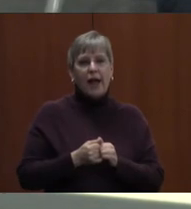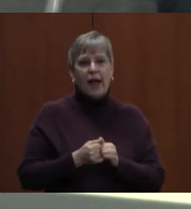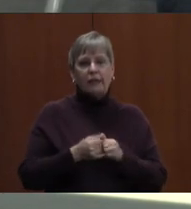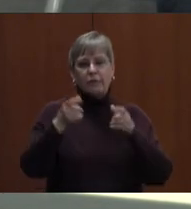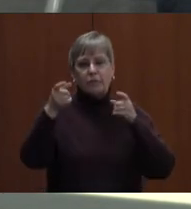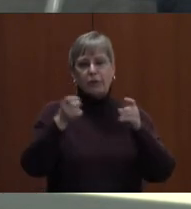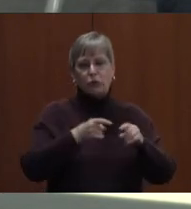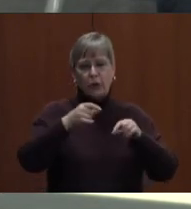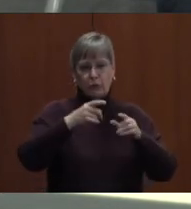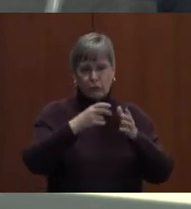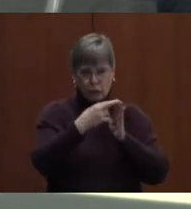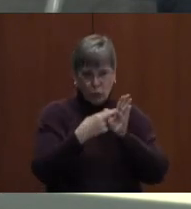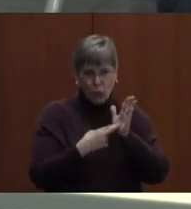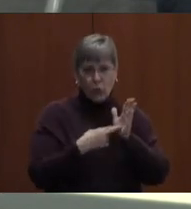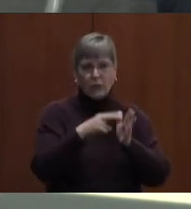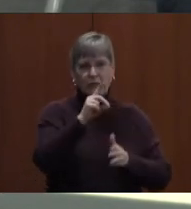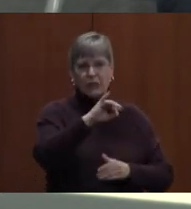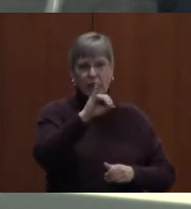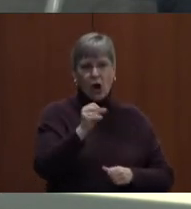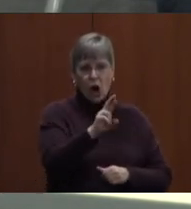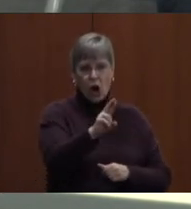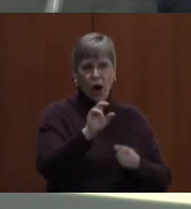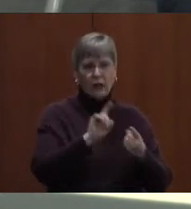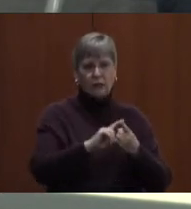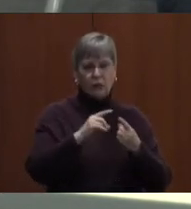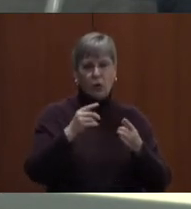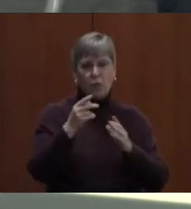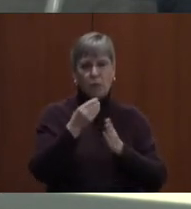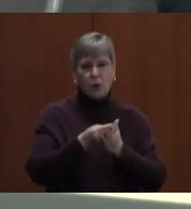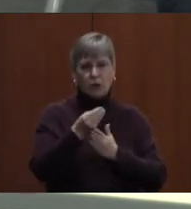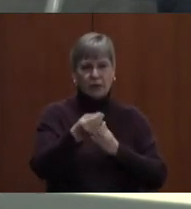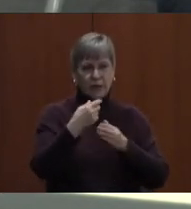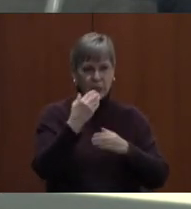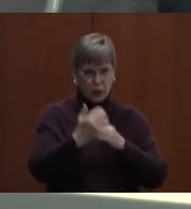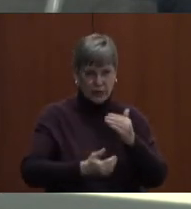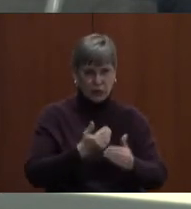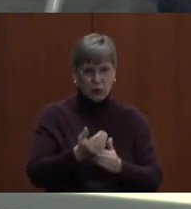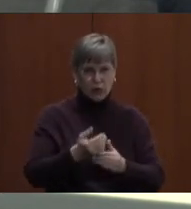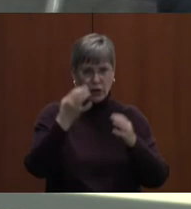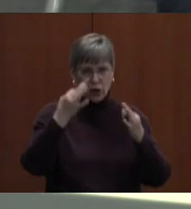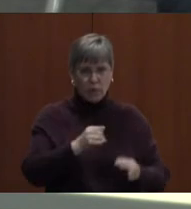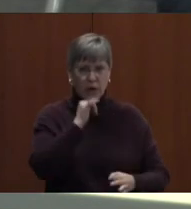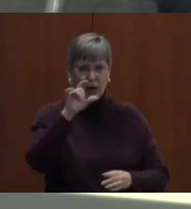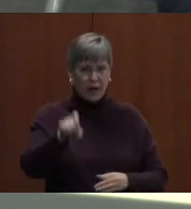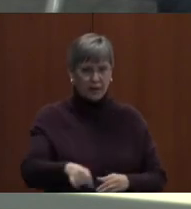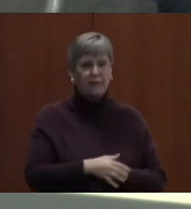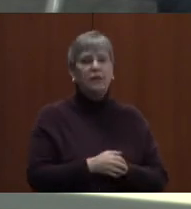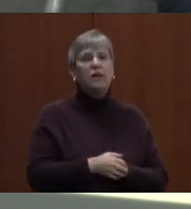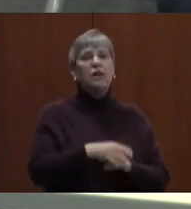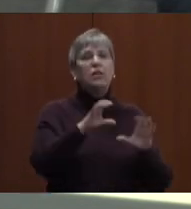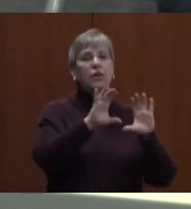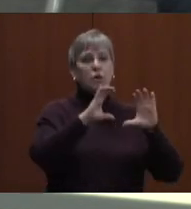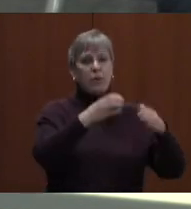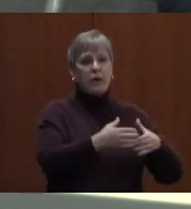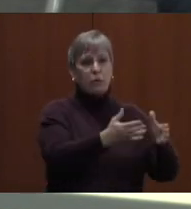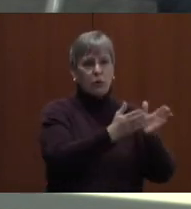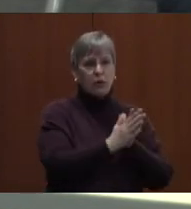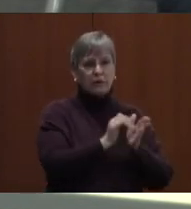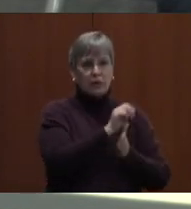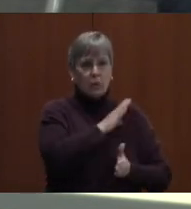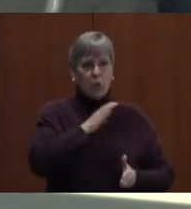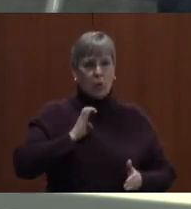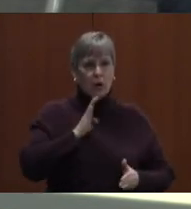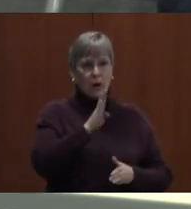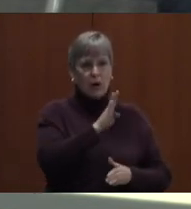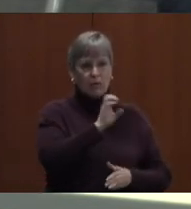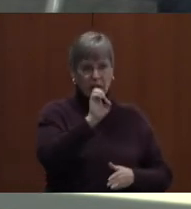regulation, D.J.R., entitled purchasing procedures, or determined to not be necessary. The committee is requesting that the Board of Education